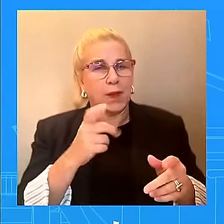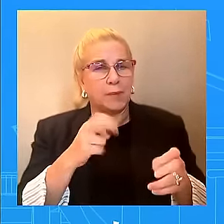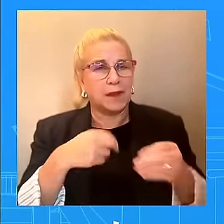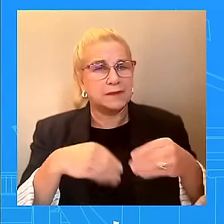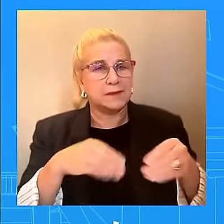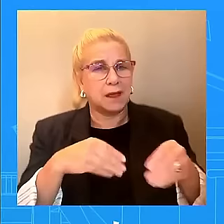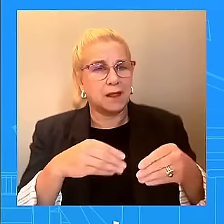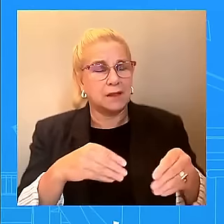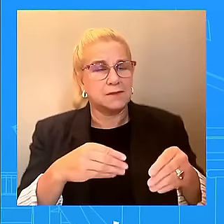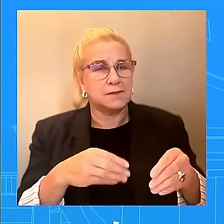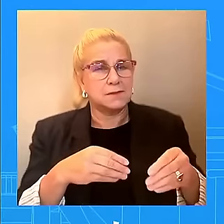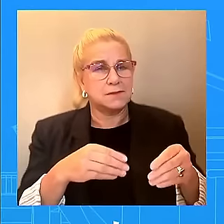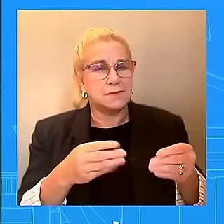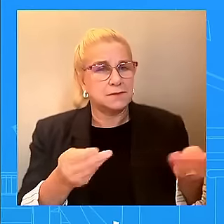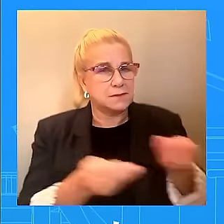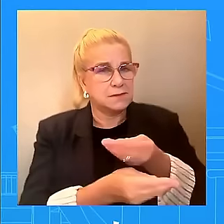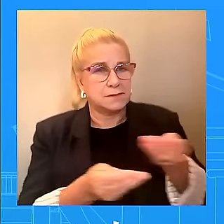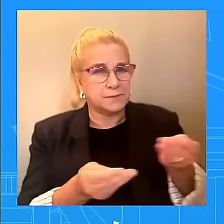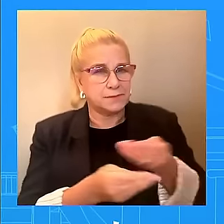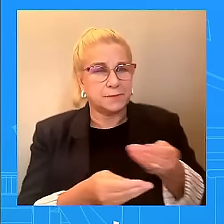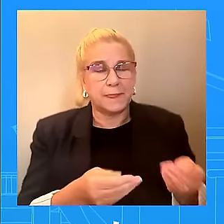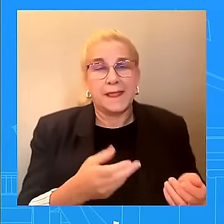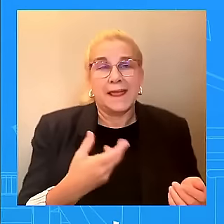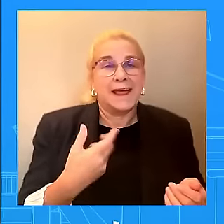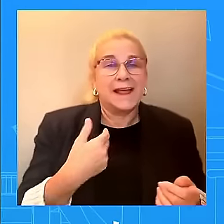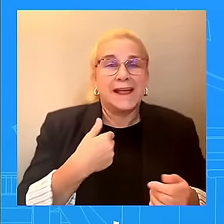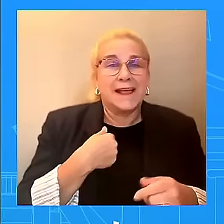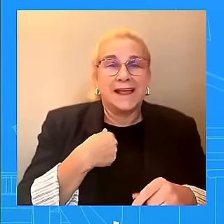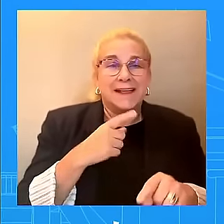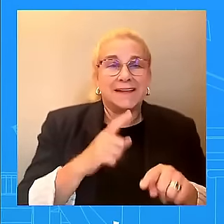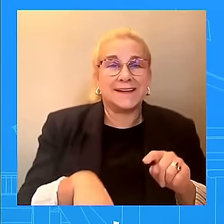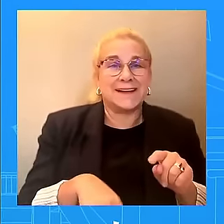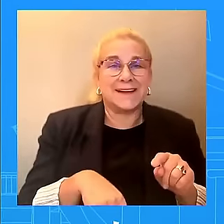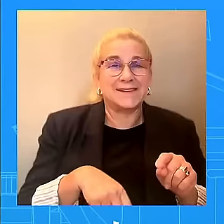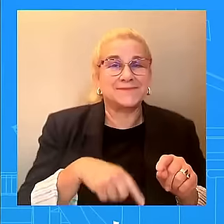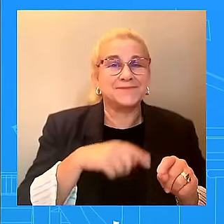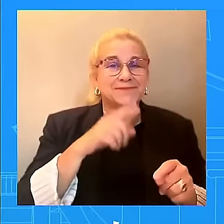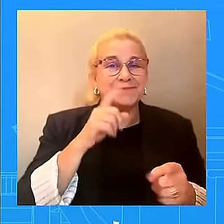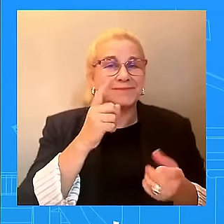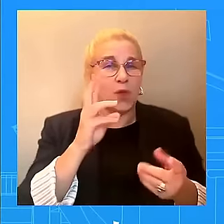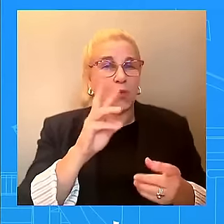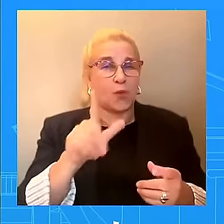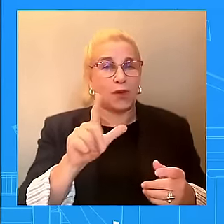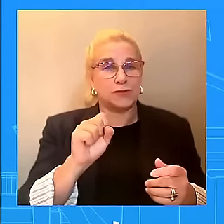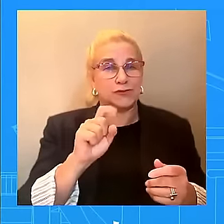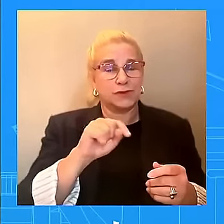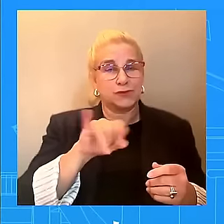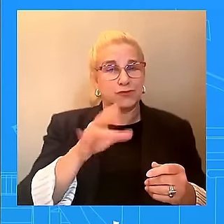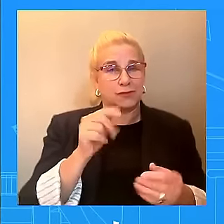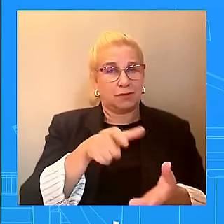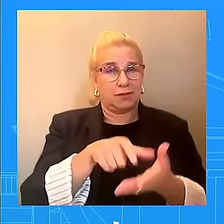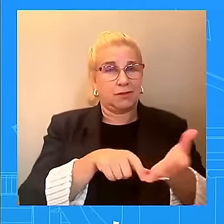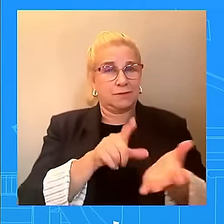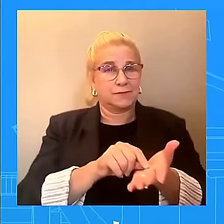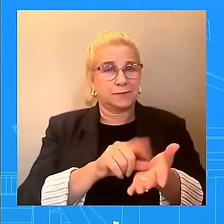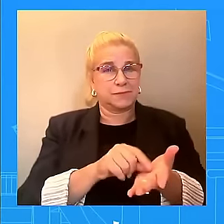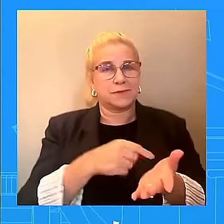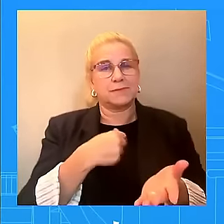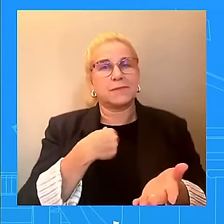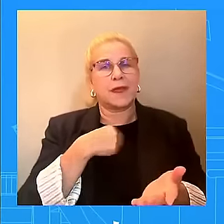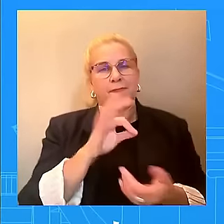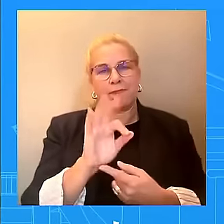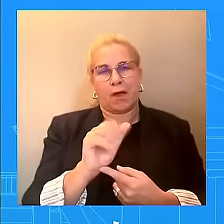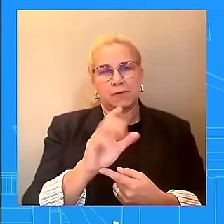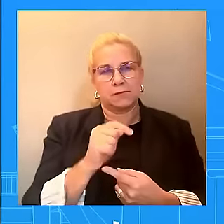do want to put out a couple of facts here that is important to note. Look, securing the release of Americans who are being held hostage